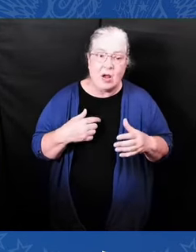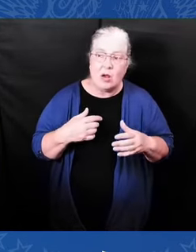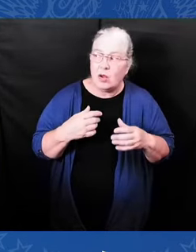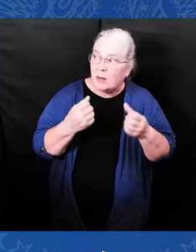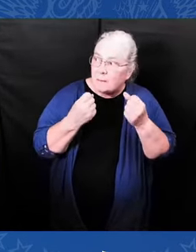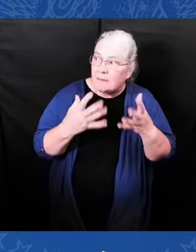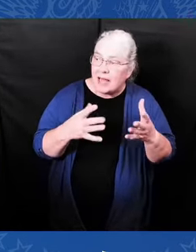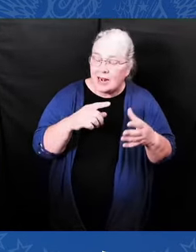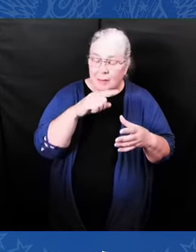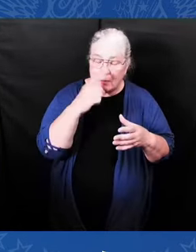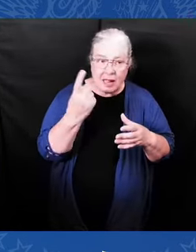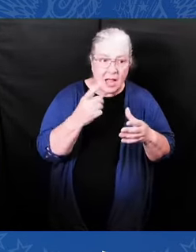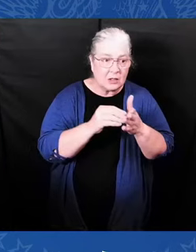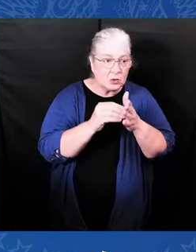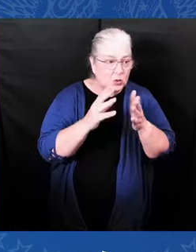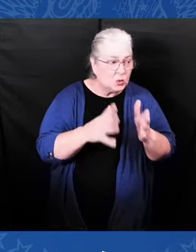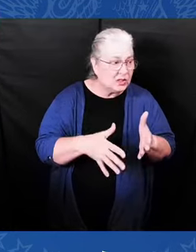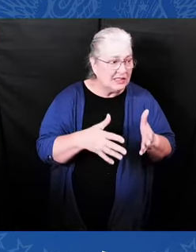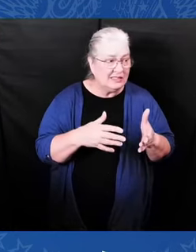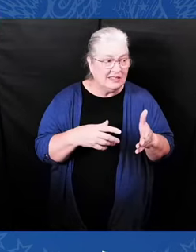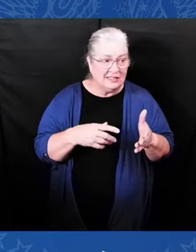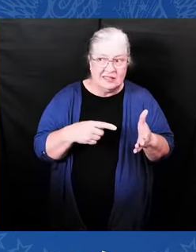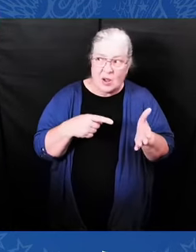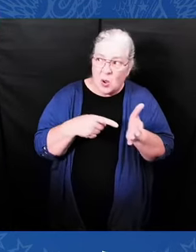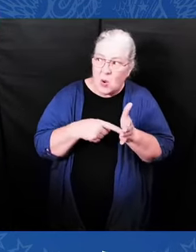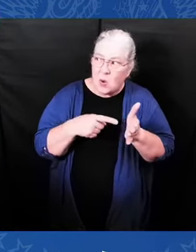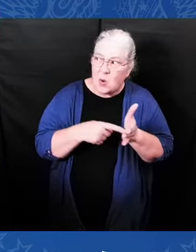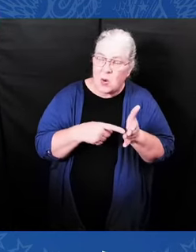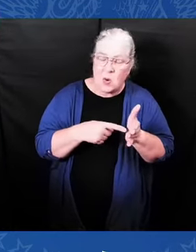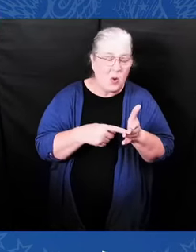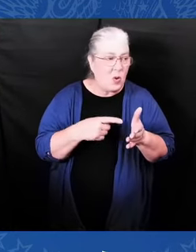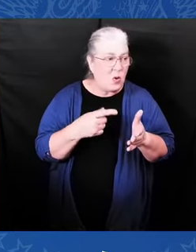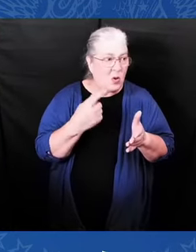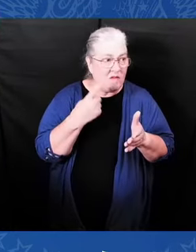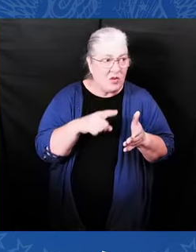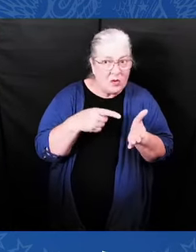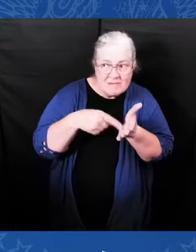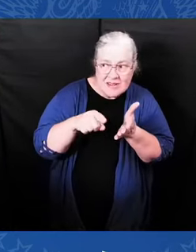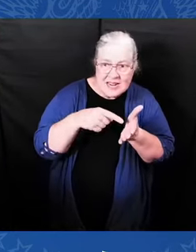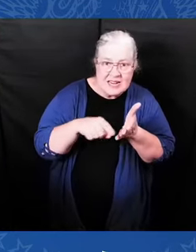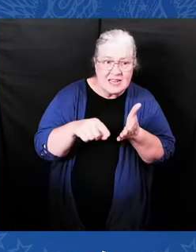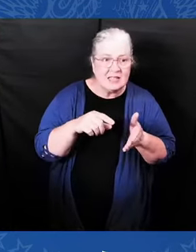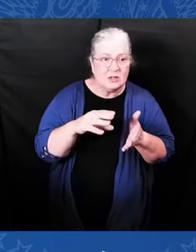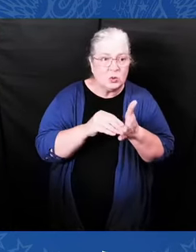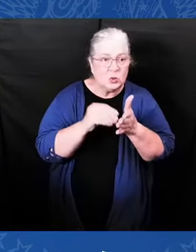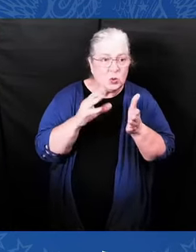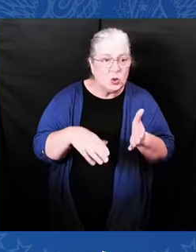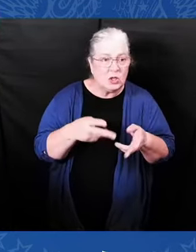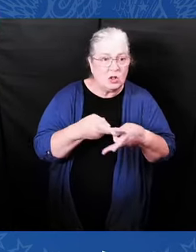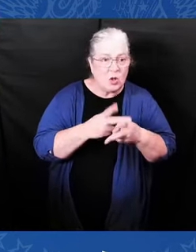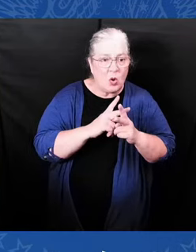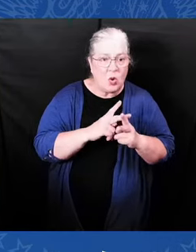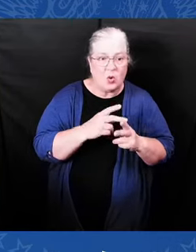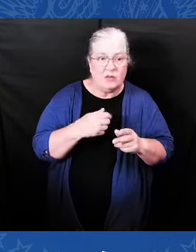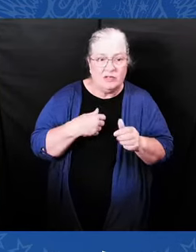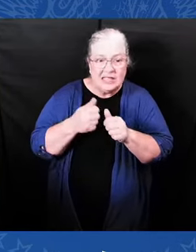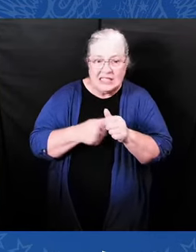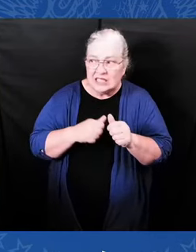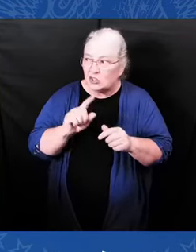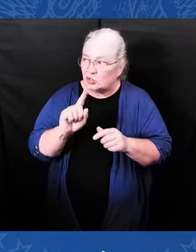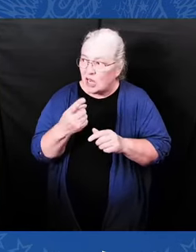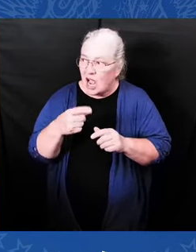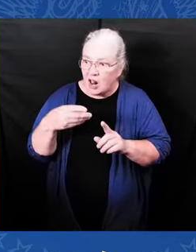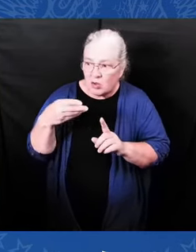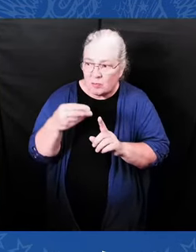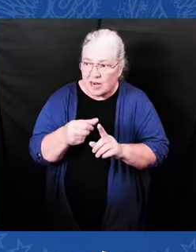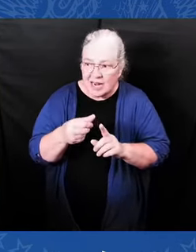recipients. It matters. And our new Student Debt Repayment Plan is going to help millions of borrowers, including a significant number of Black students.